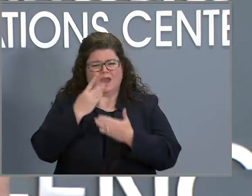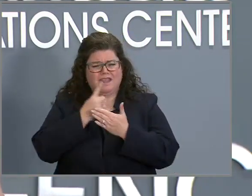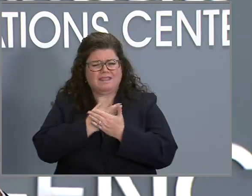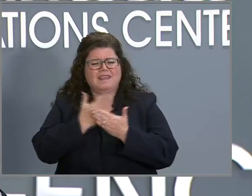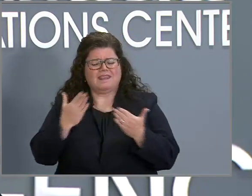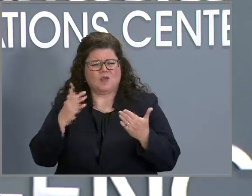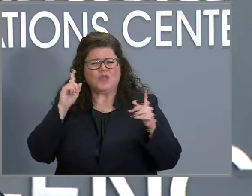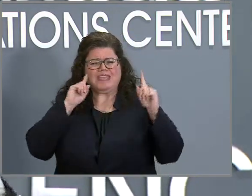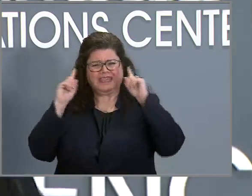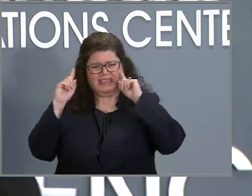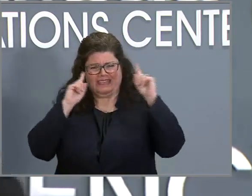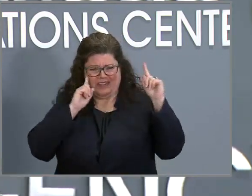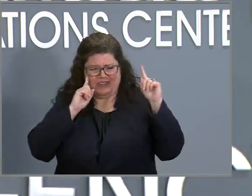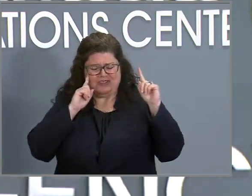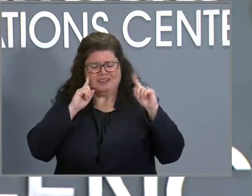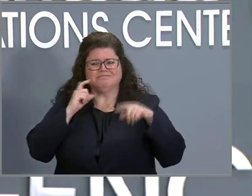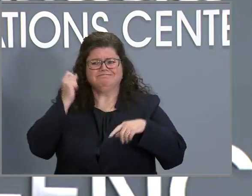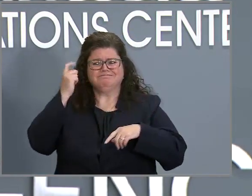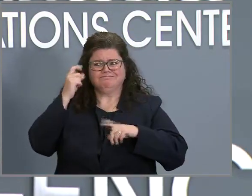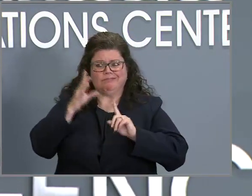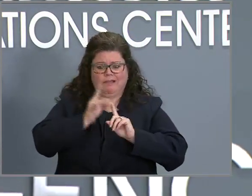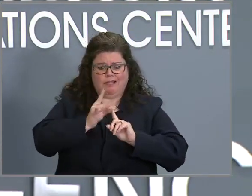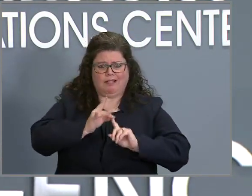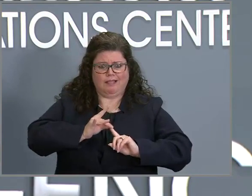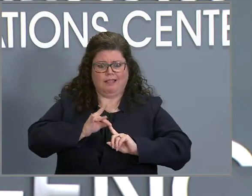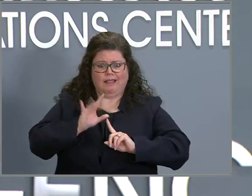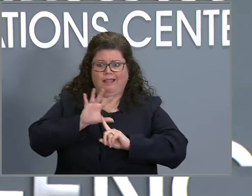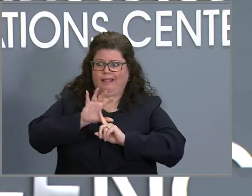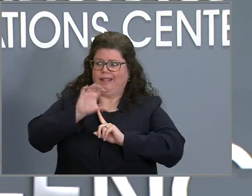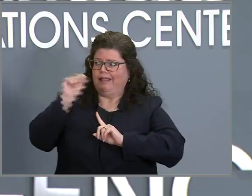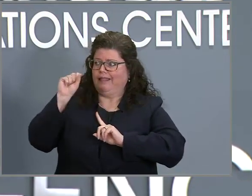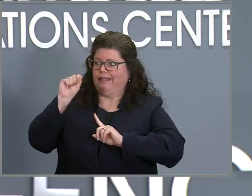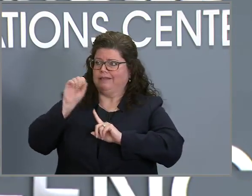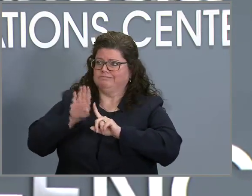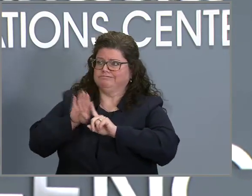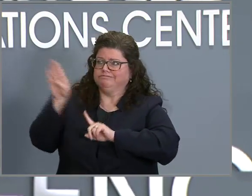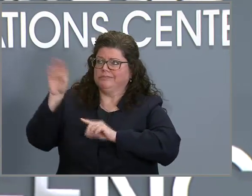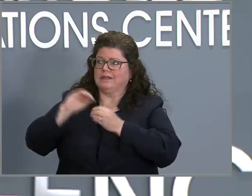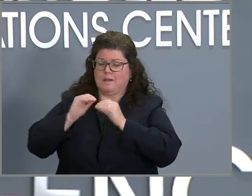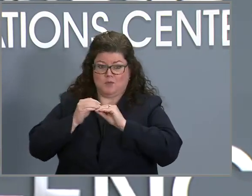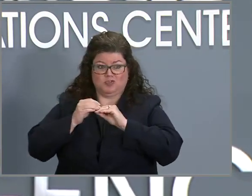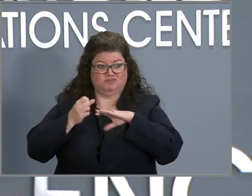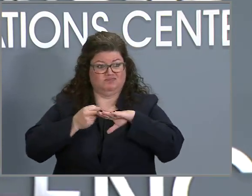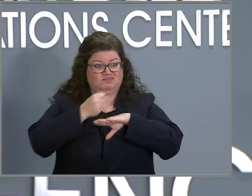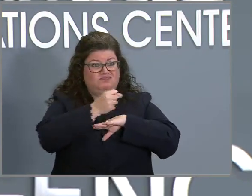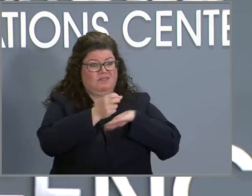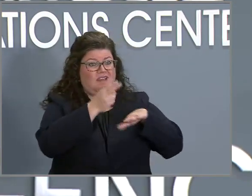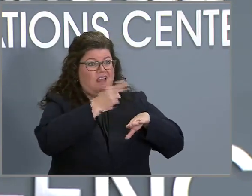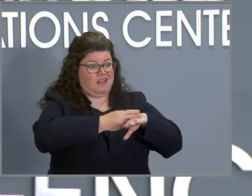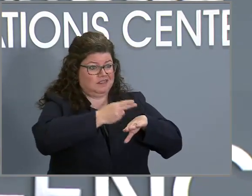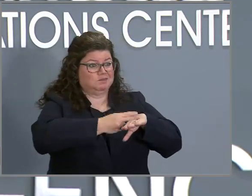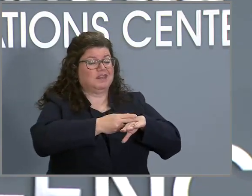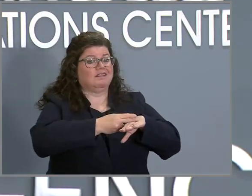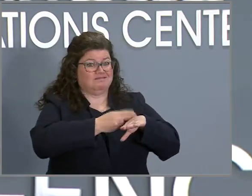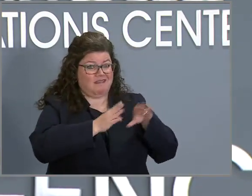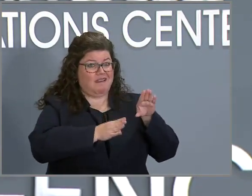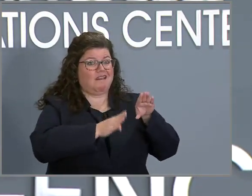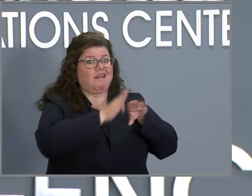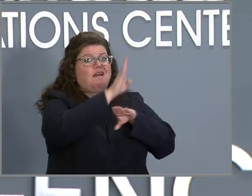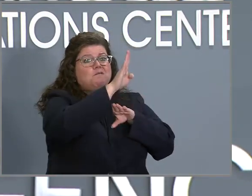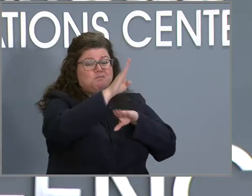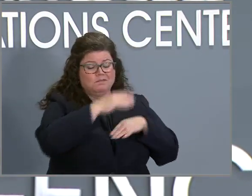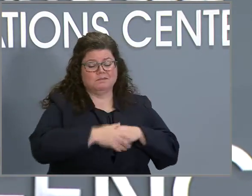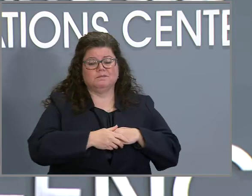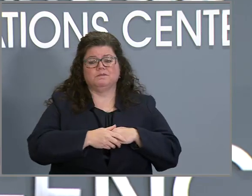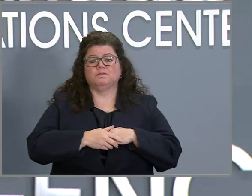we're seeing these, you know, sky high case numbers. Our hospitalizations are definitely going up, you know, but these days Omicron, uh,